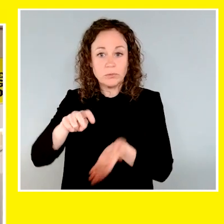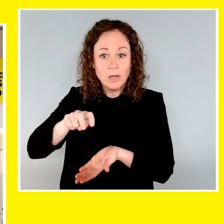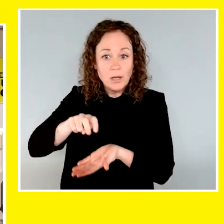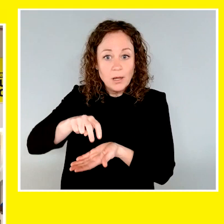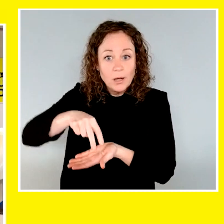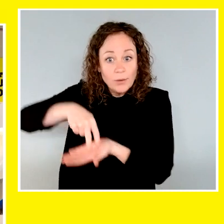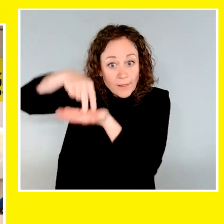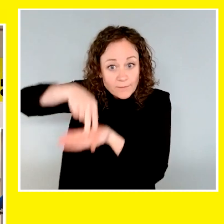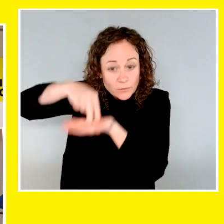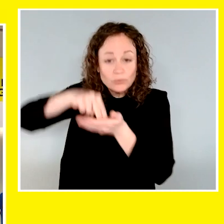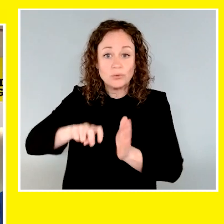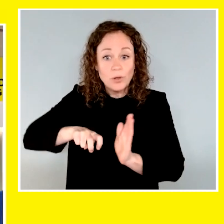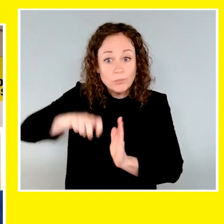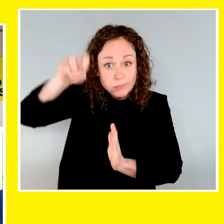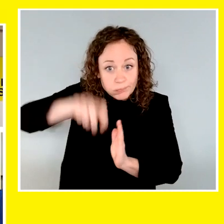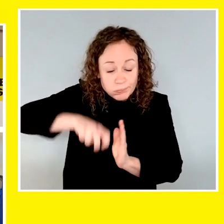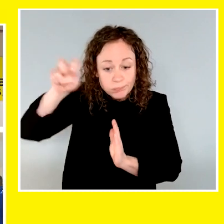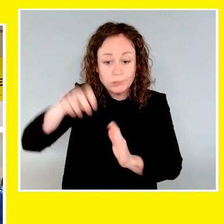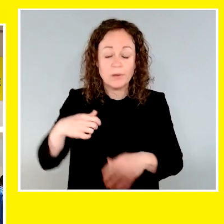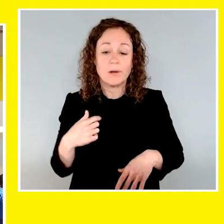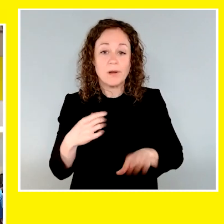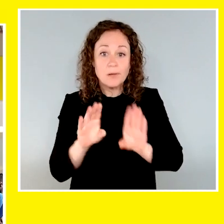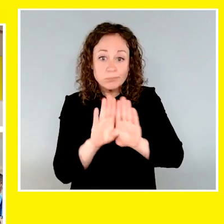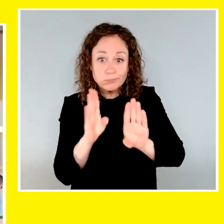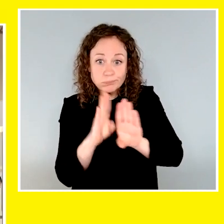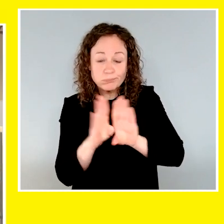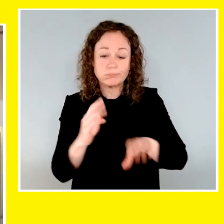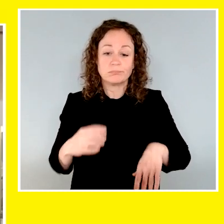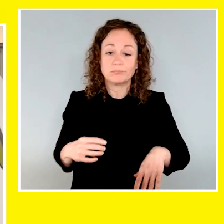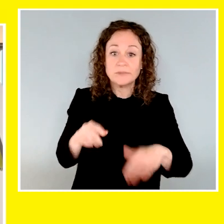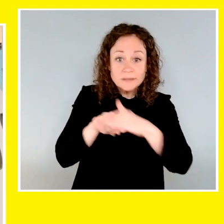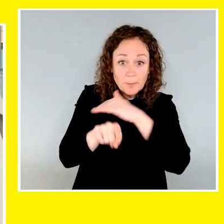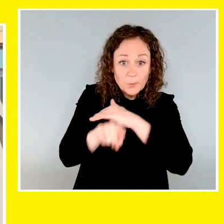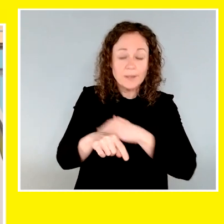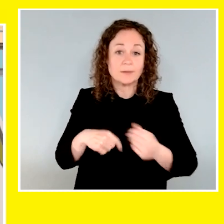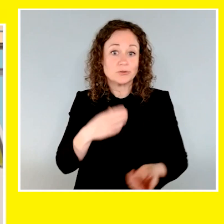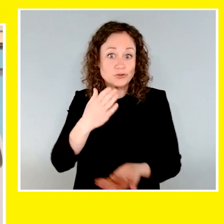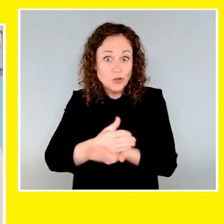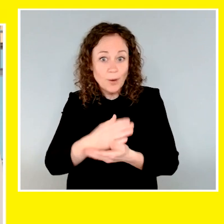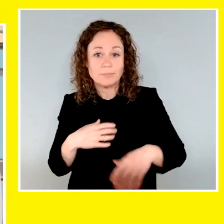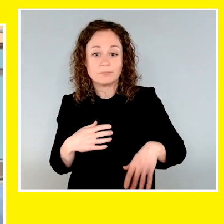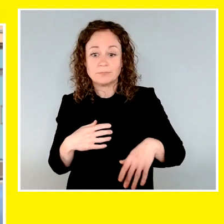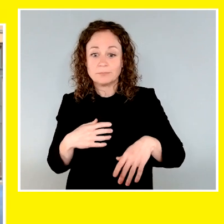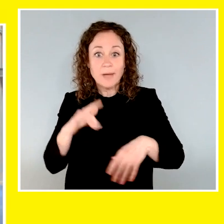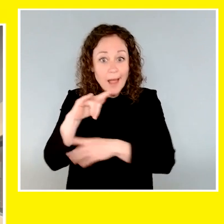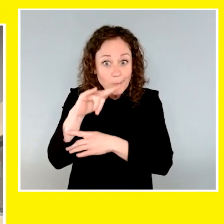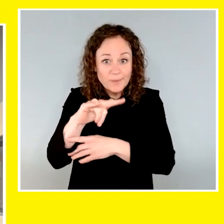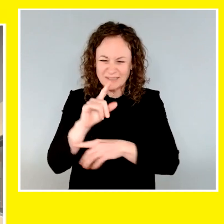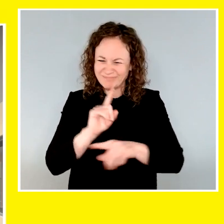elevators, turnstiles, bus stops, subway cars and even a simulated airplane cabin.